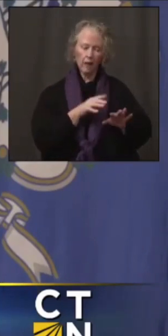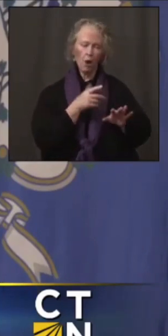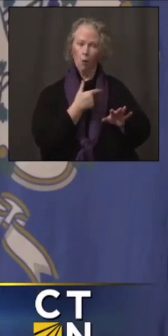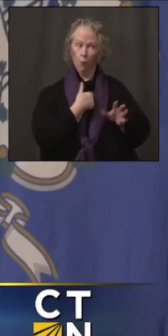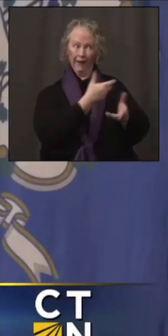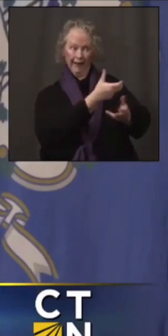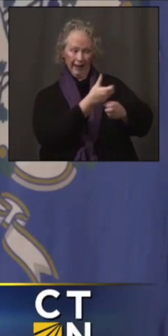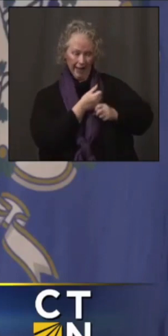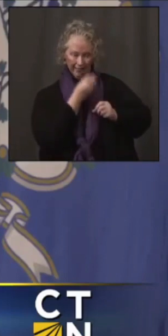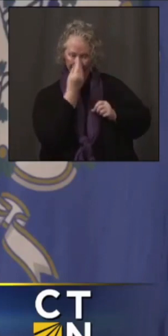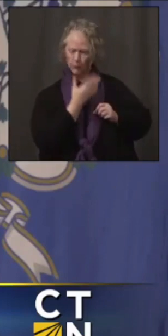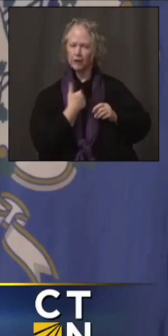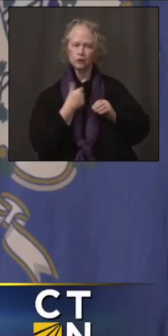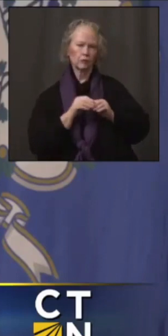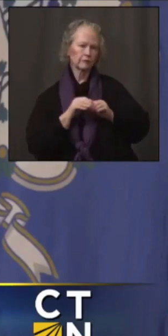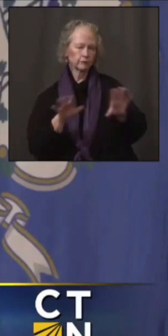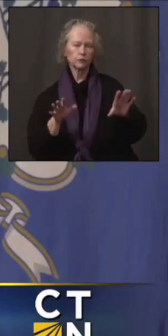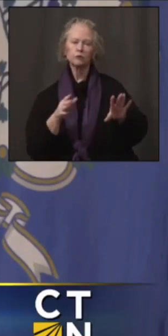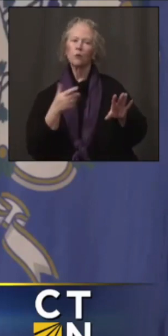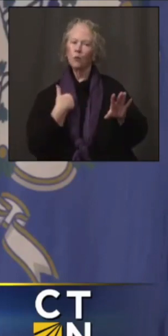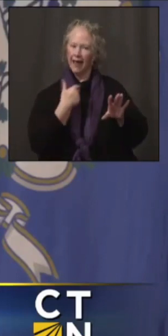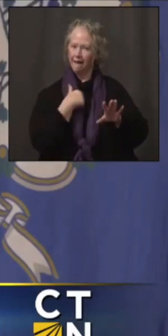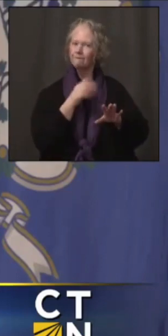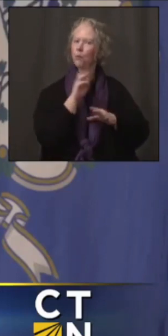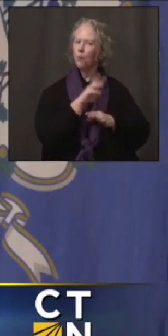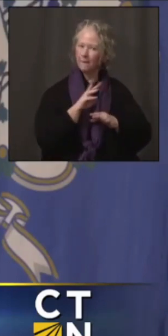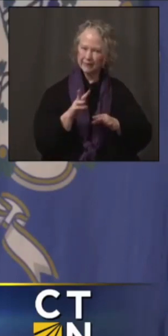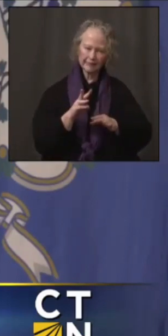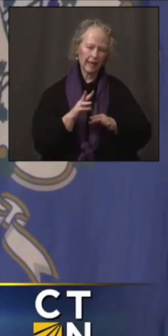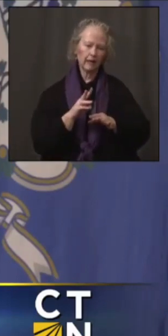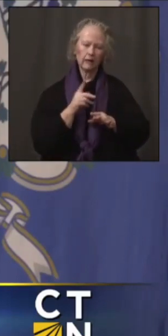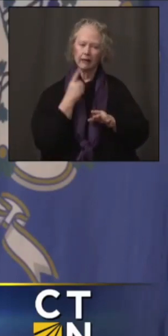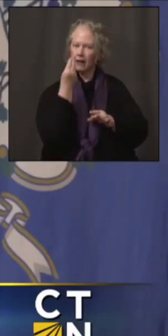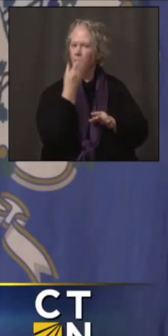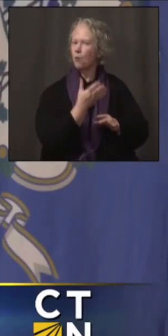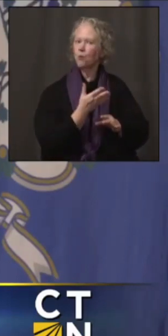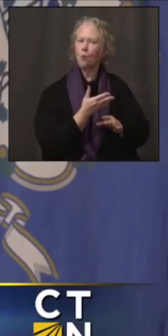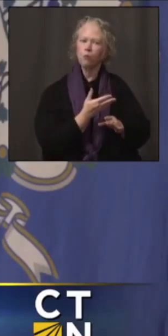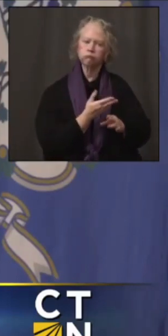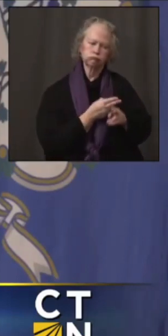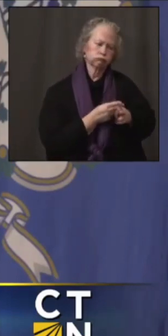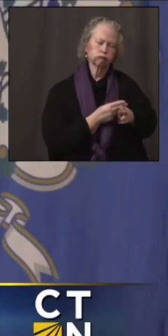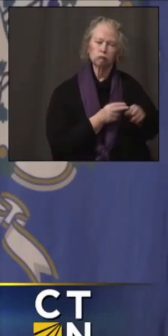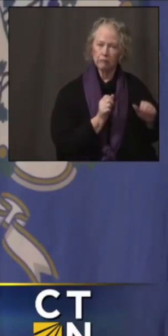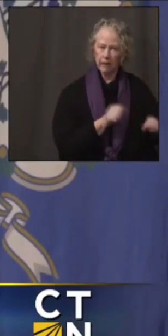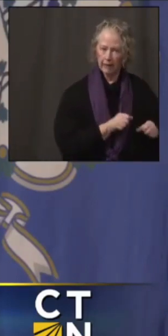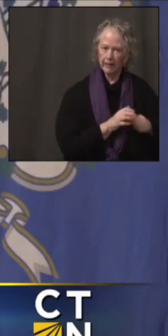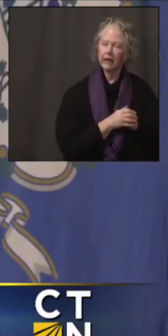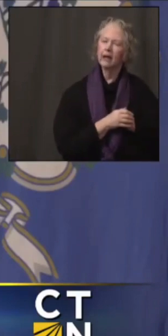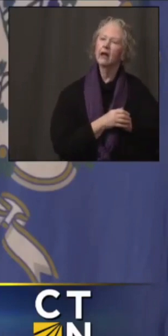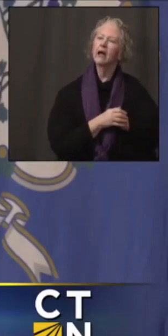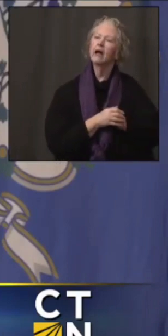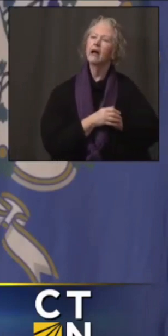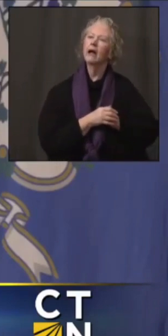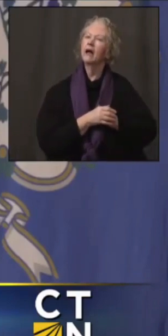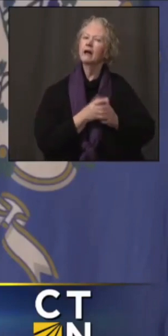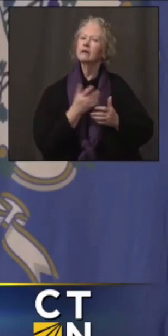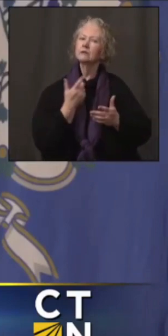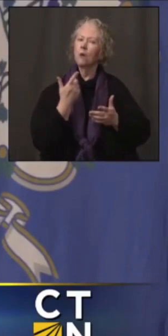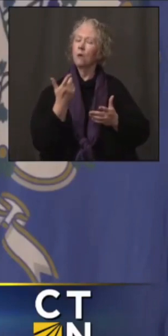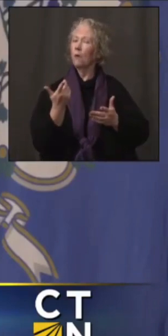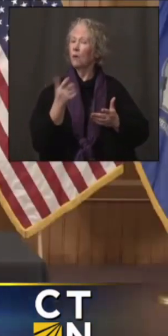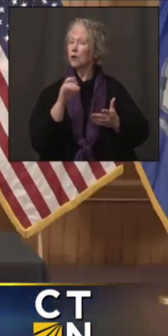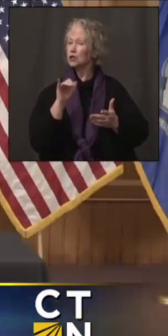you on a timely basis. We've got the website that gives you, uh, real updates. Uh, what is not, uh, consistent in there, Josh?